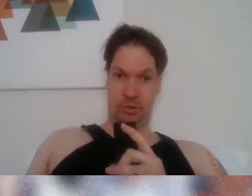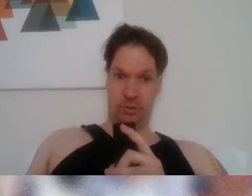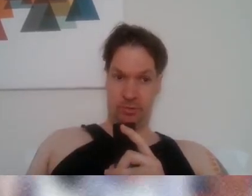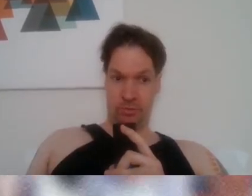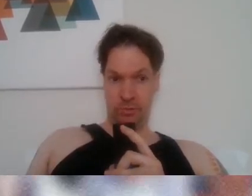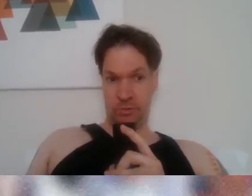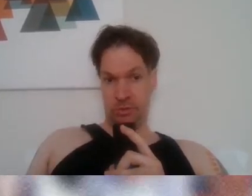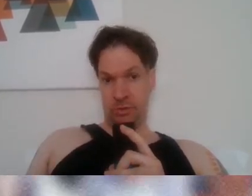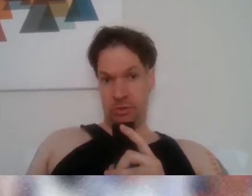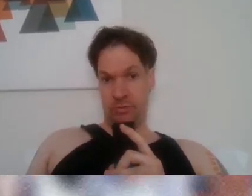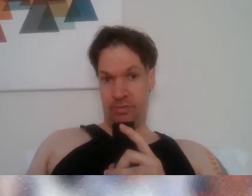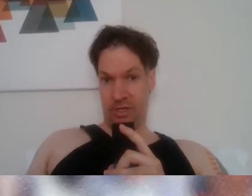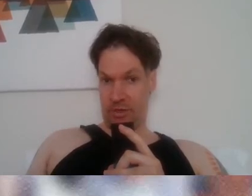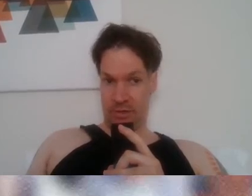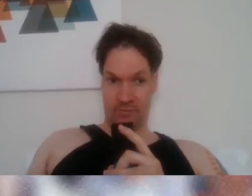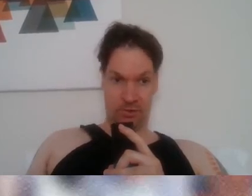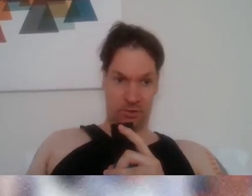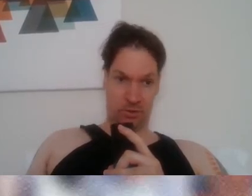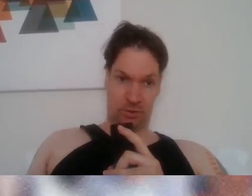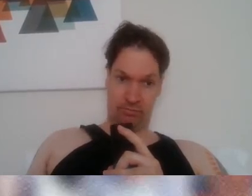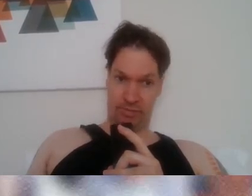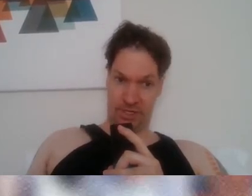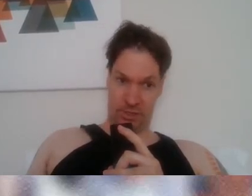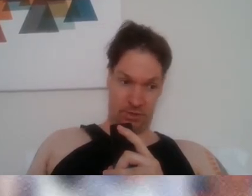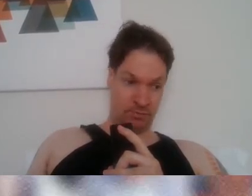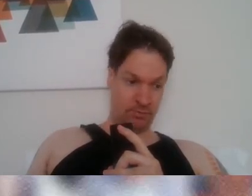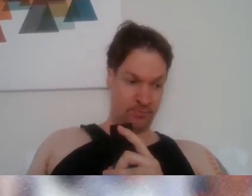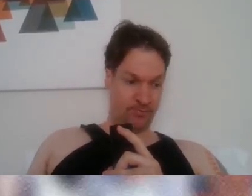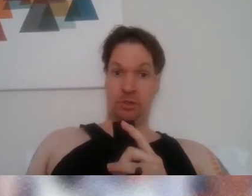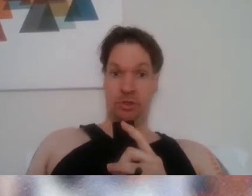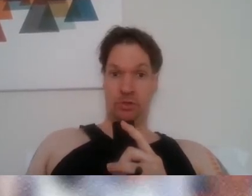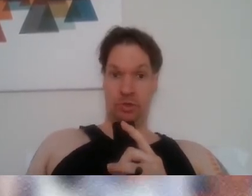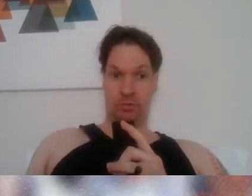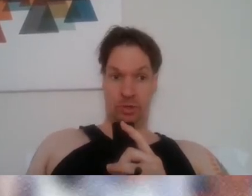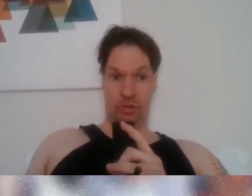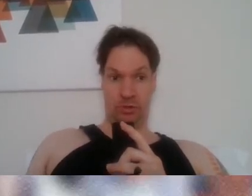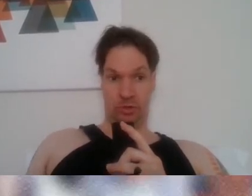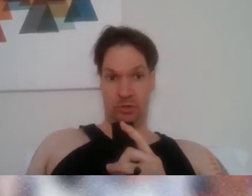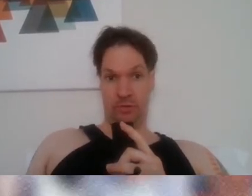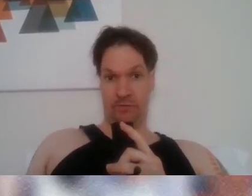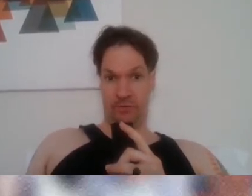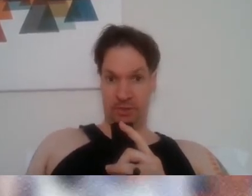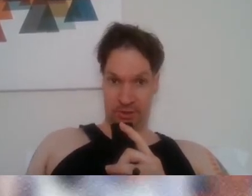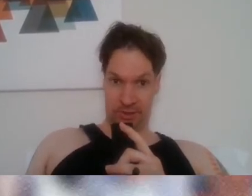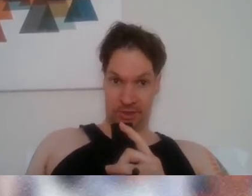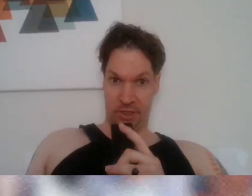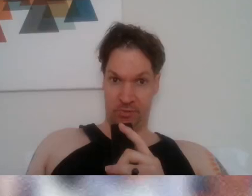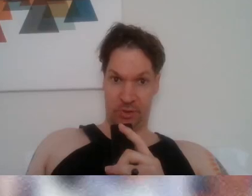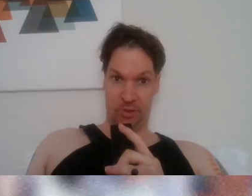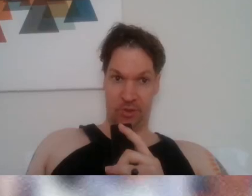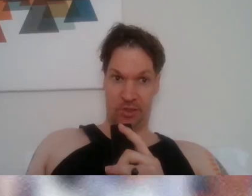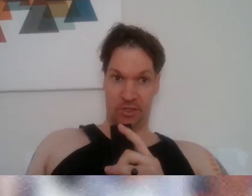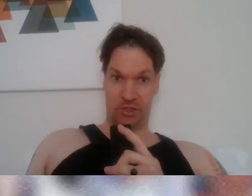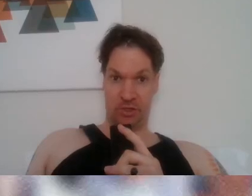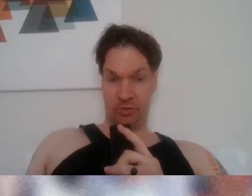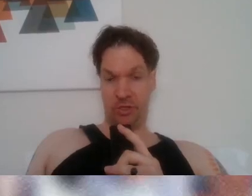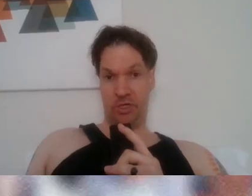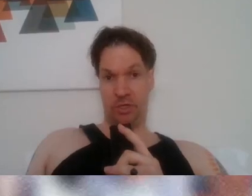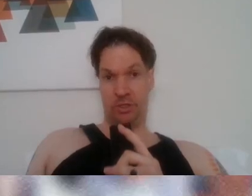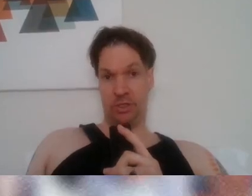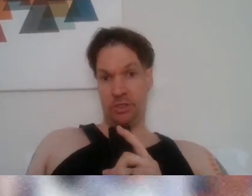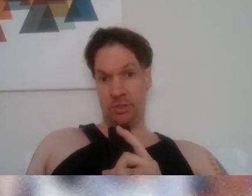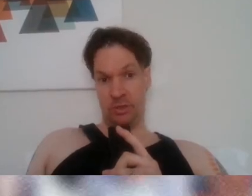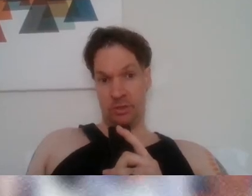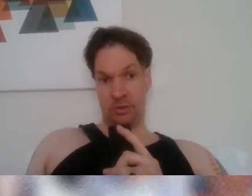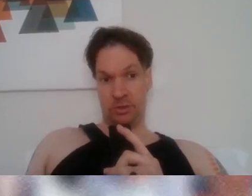is youth. Batting average, bad. He's only played 156 games in the last two